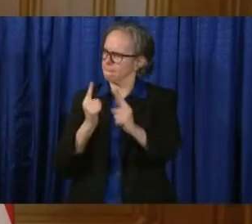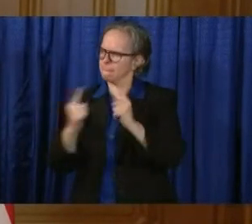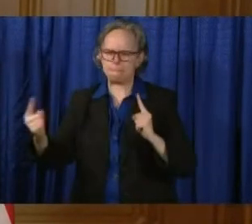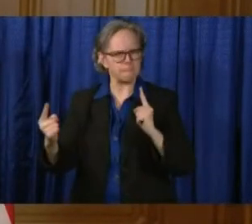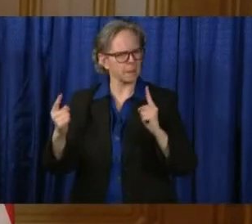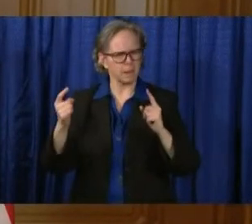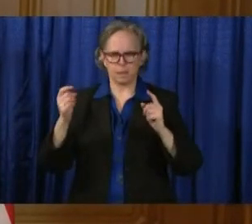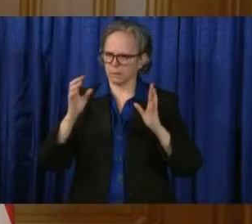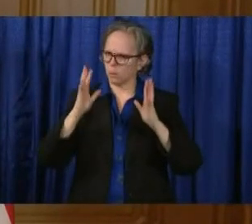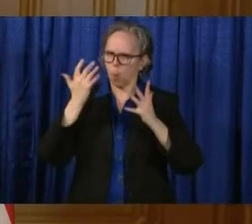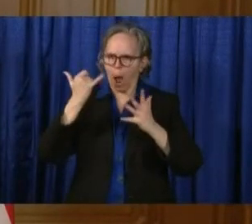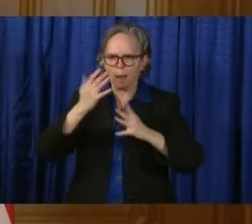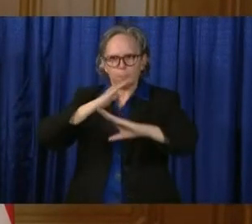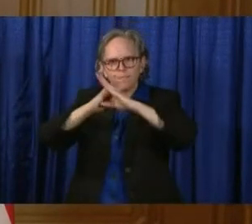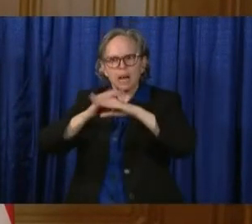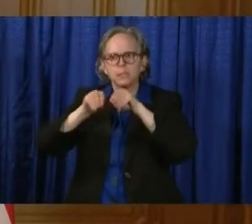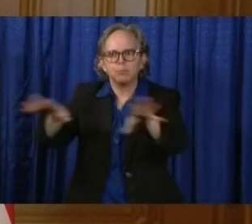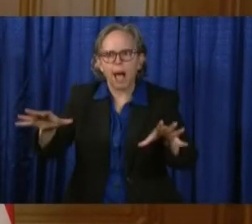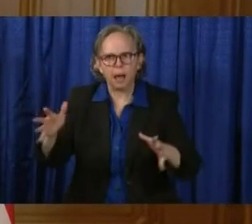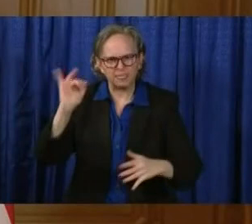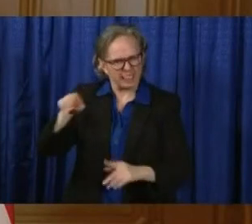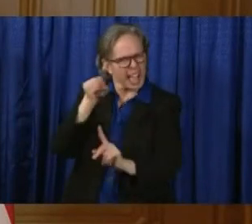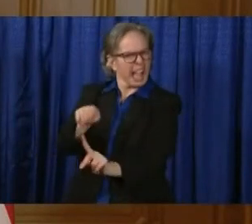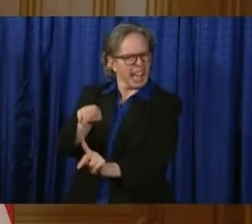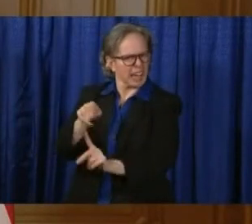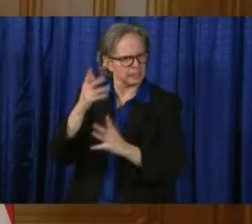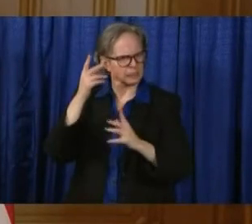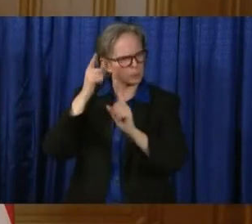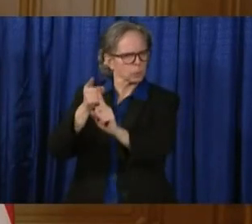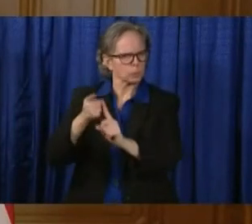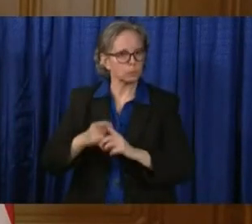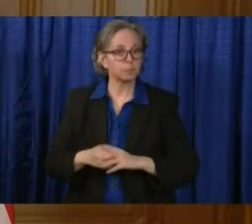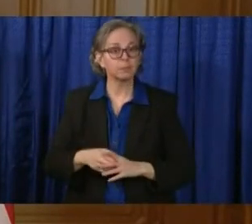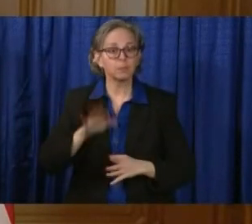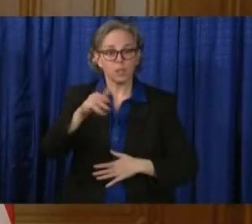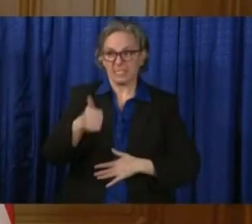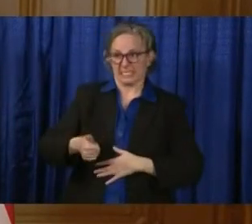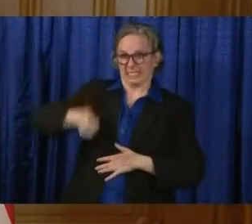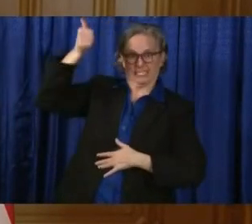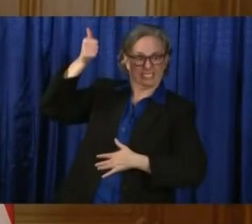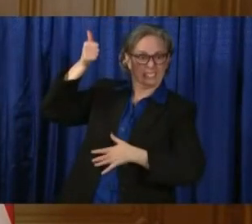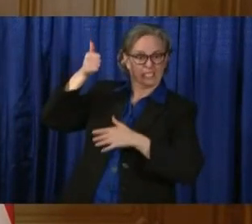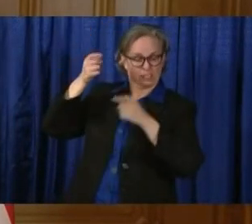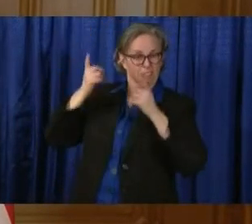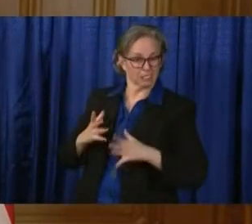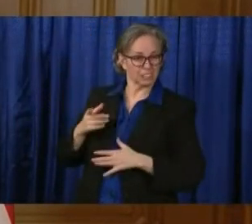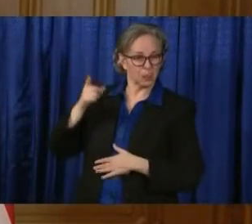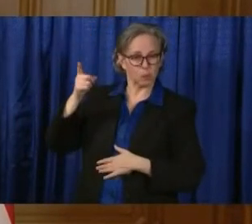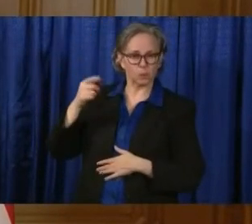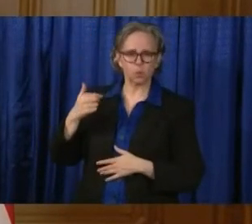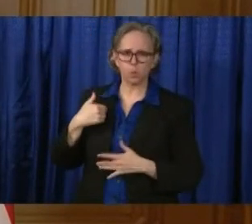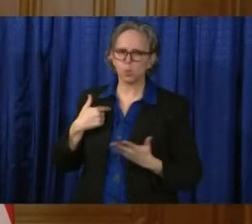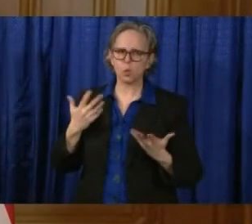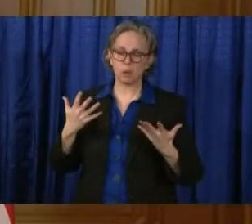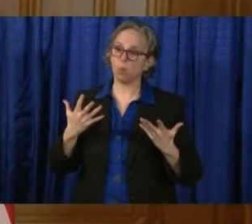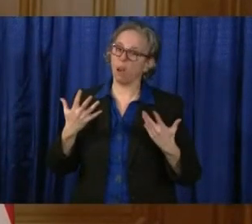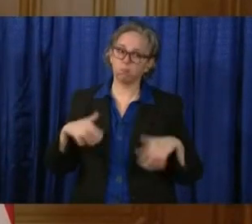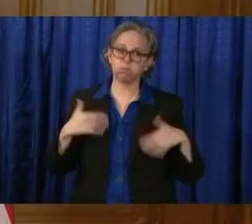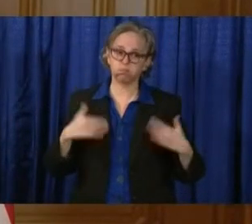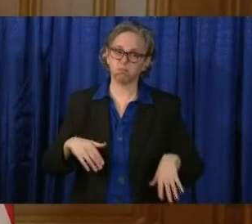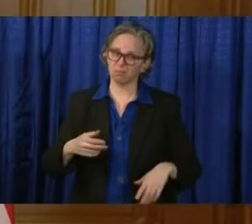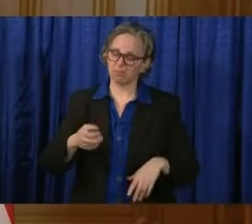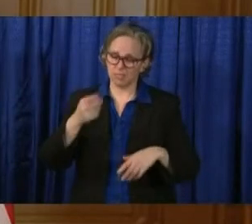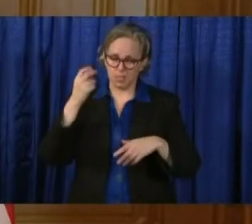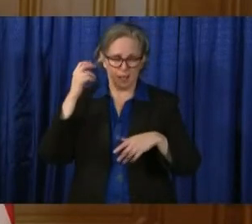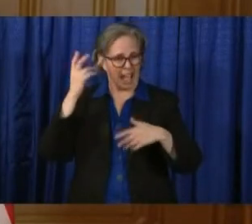going through, with the director, a very tough analysis, frankly, of